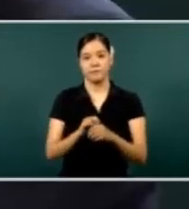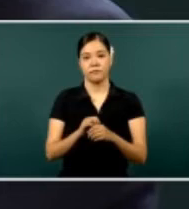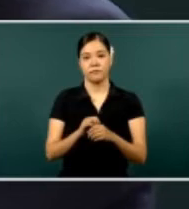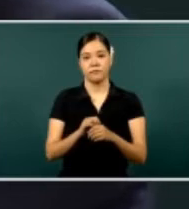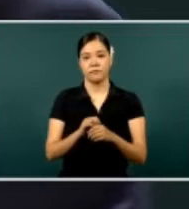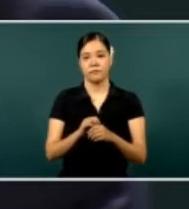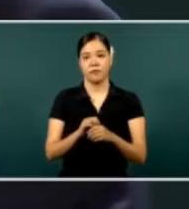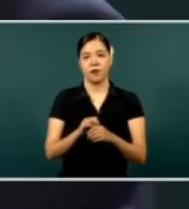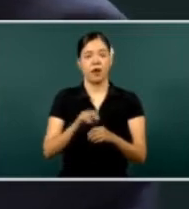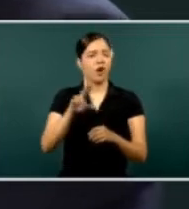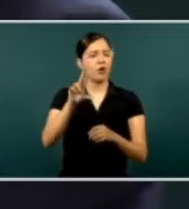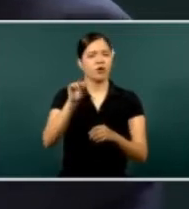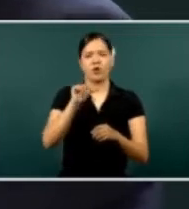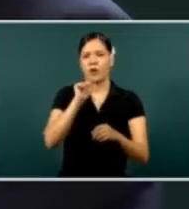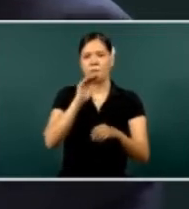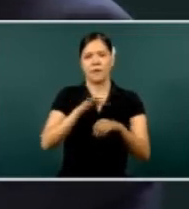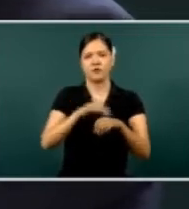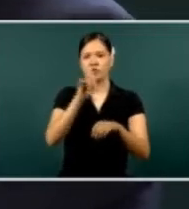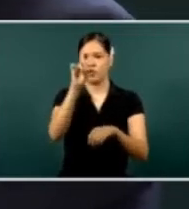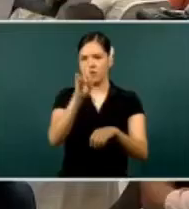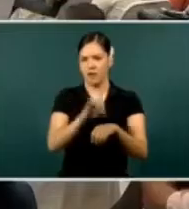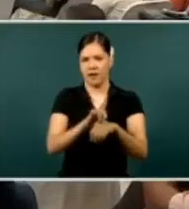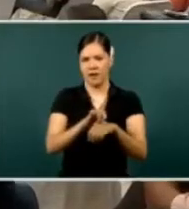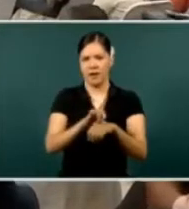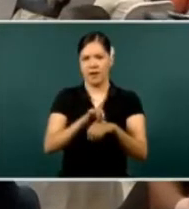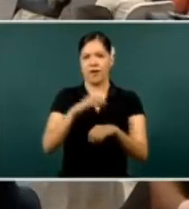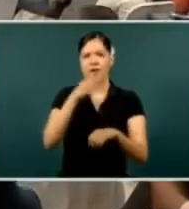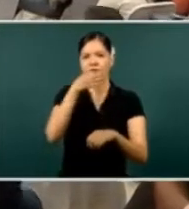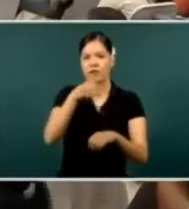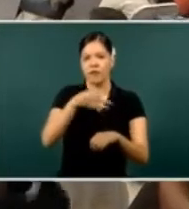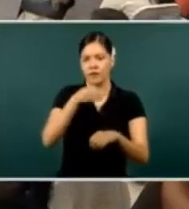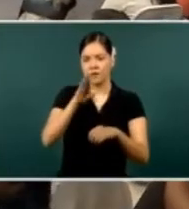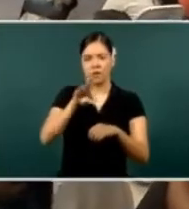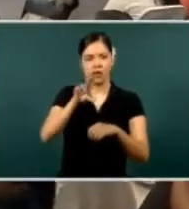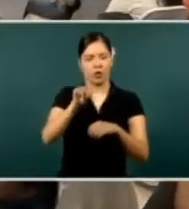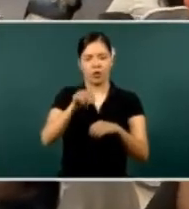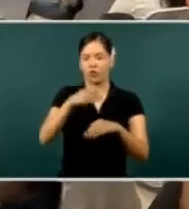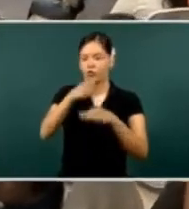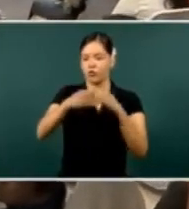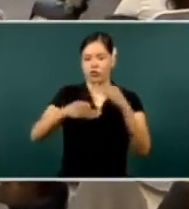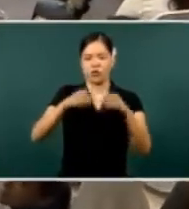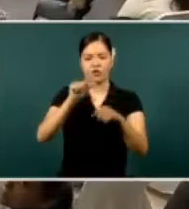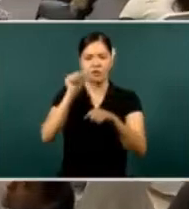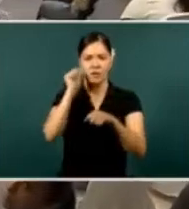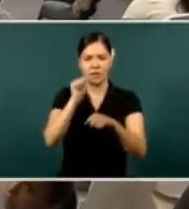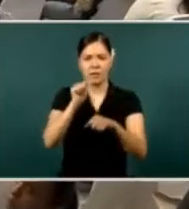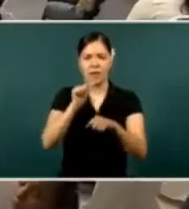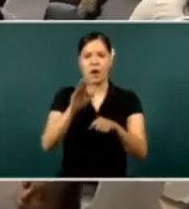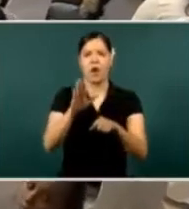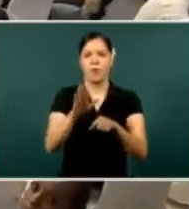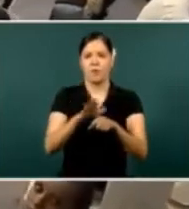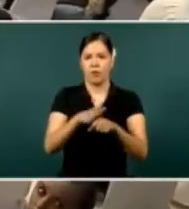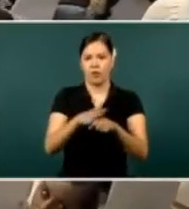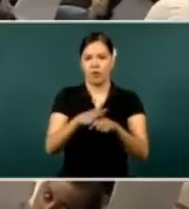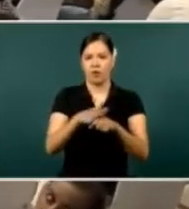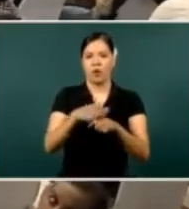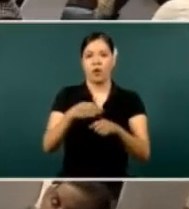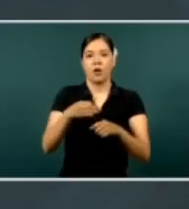people. It's not just one day. We all, due to conviction,